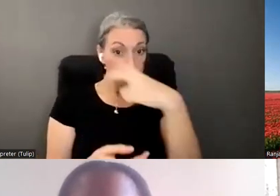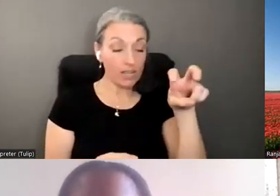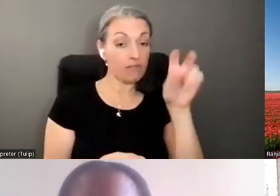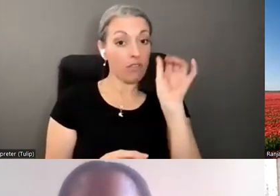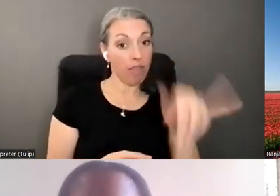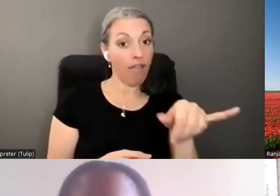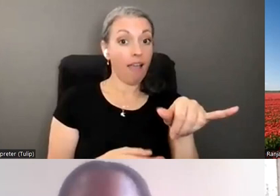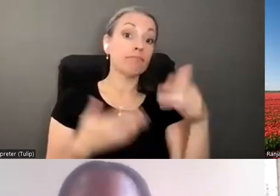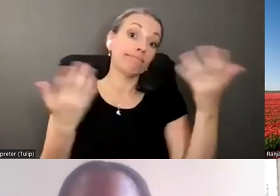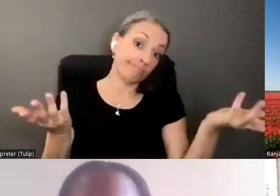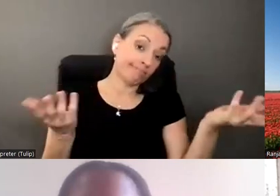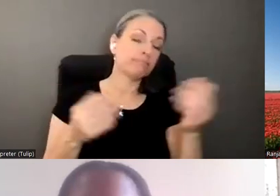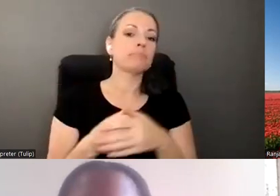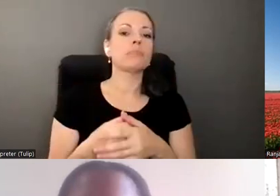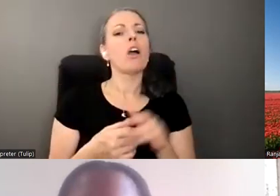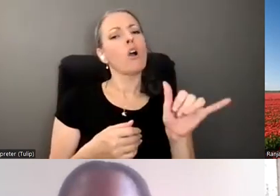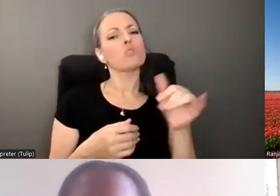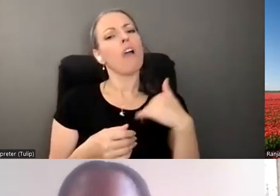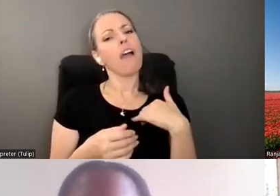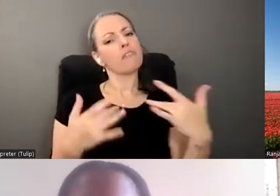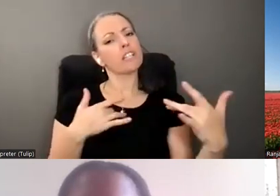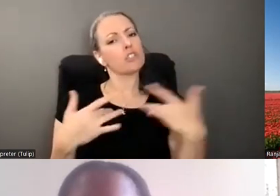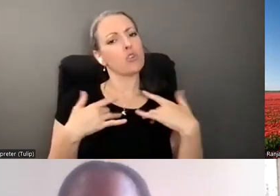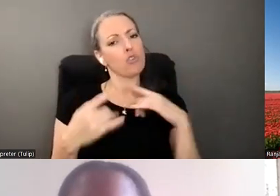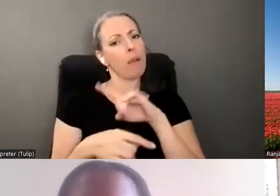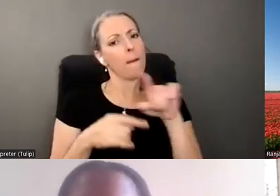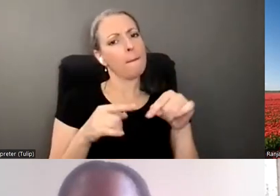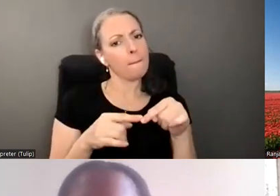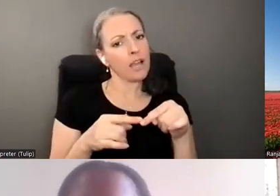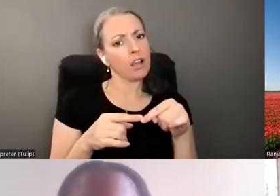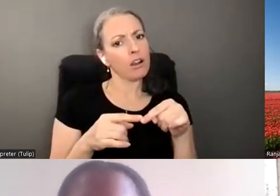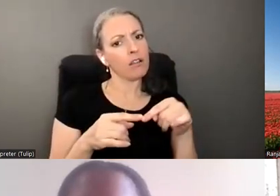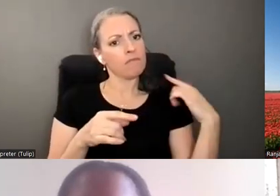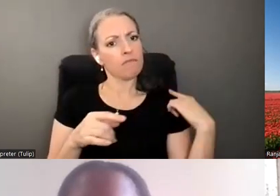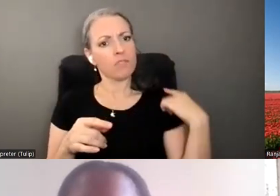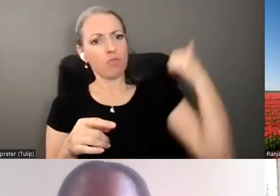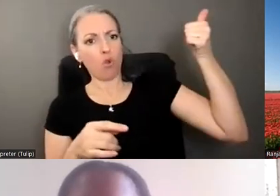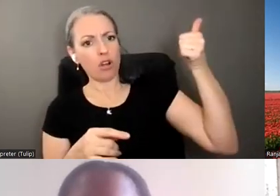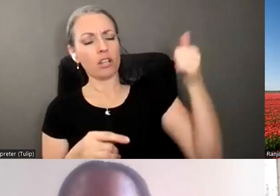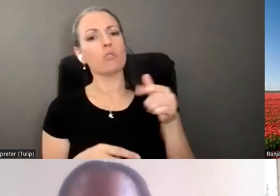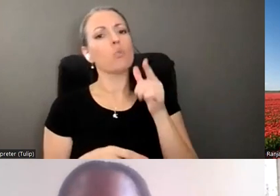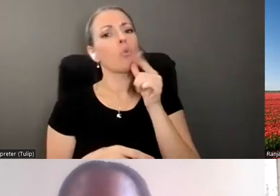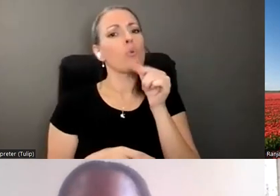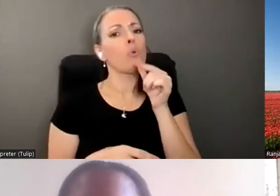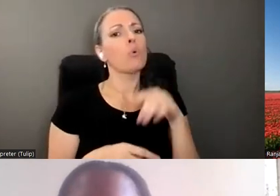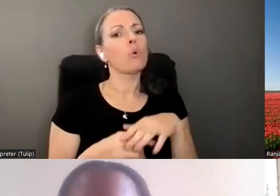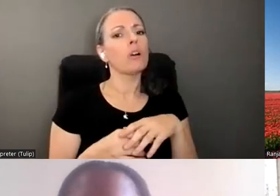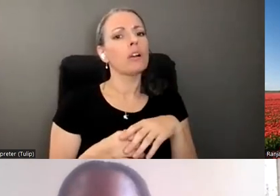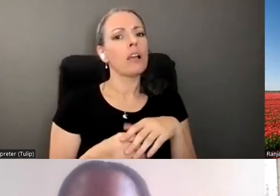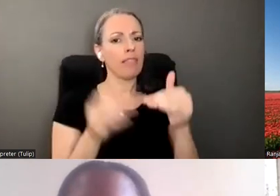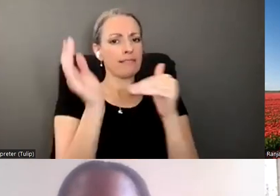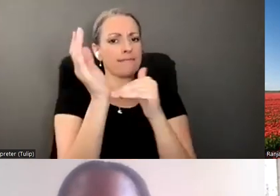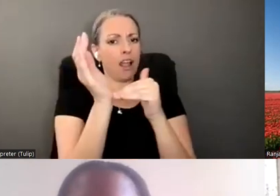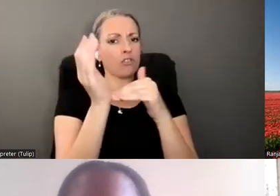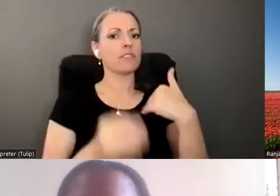I also have concerns about the authority, the incredible authority that doctors have